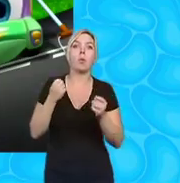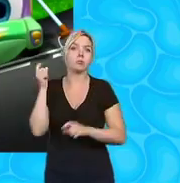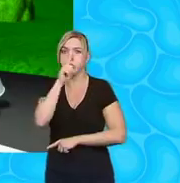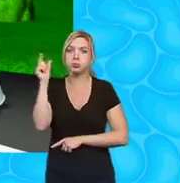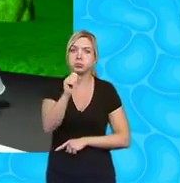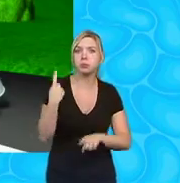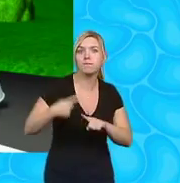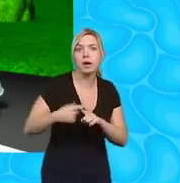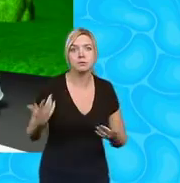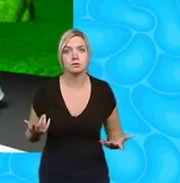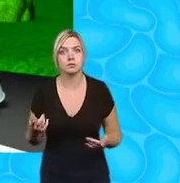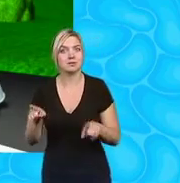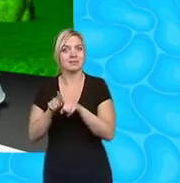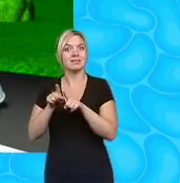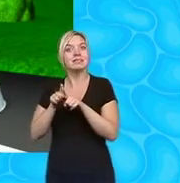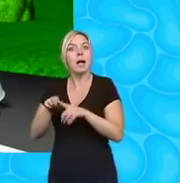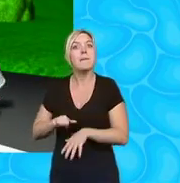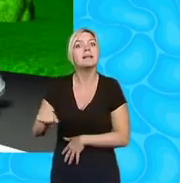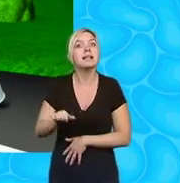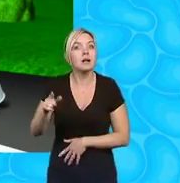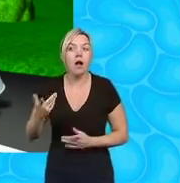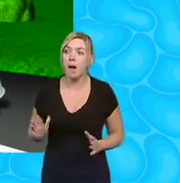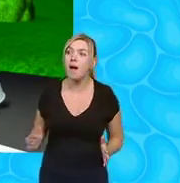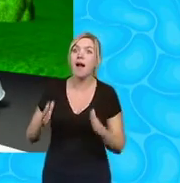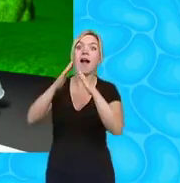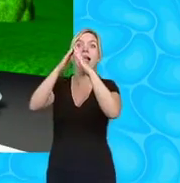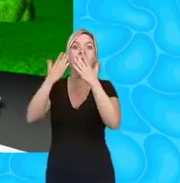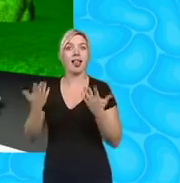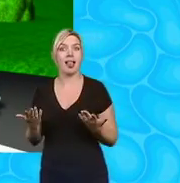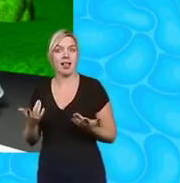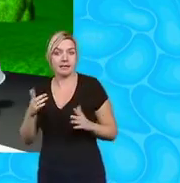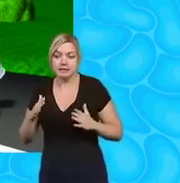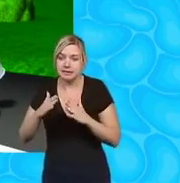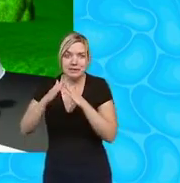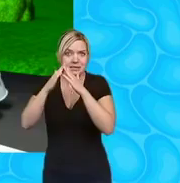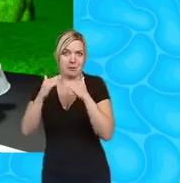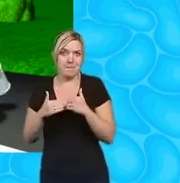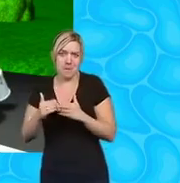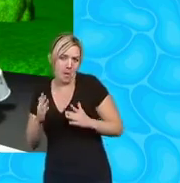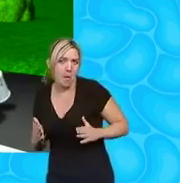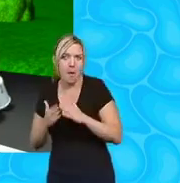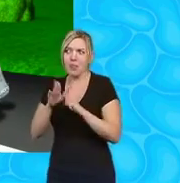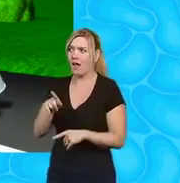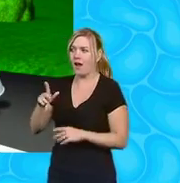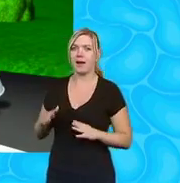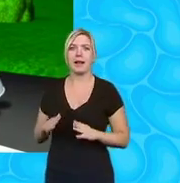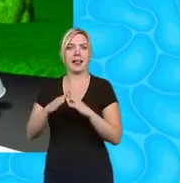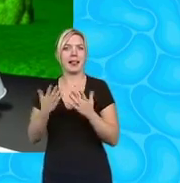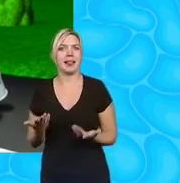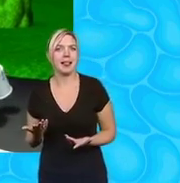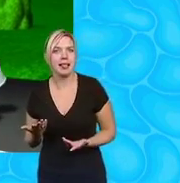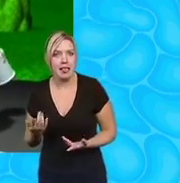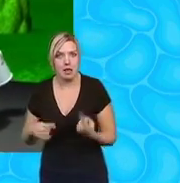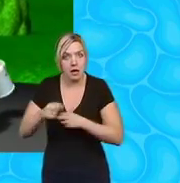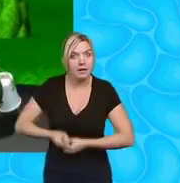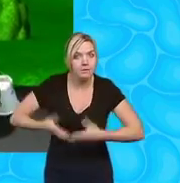record and what about Edmund Hagia why that old hilly climb was a lot higher than this one did he